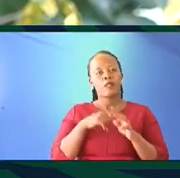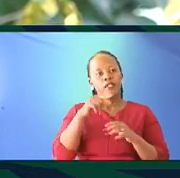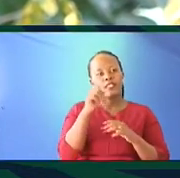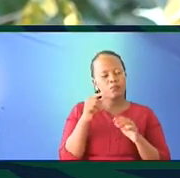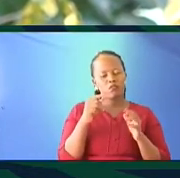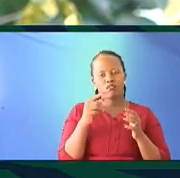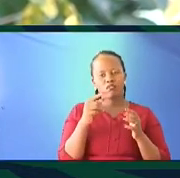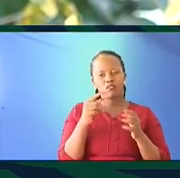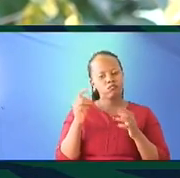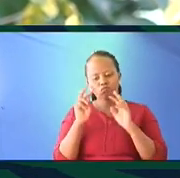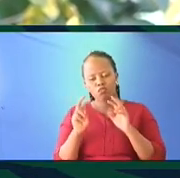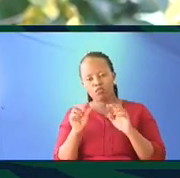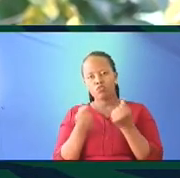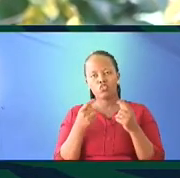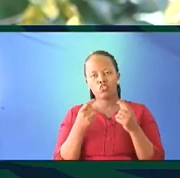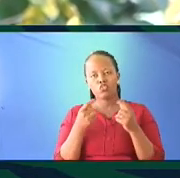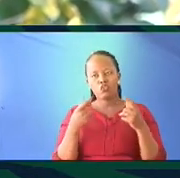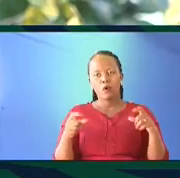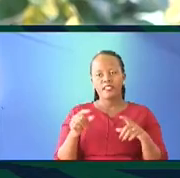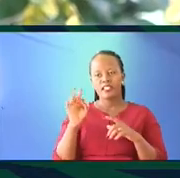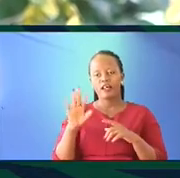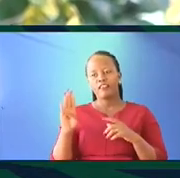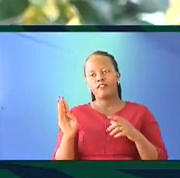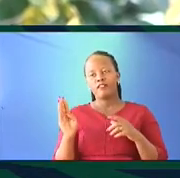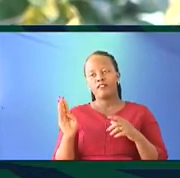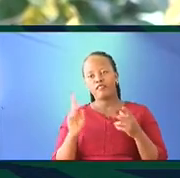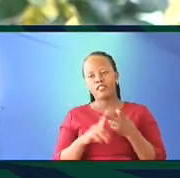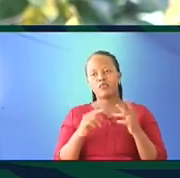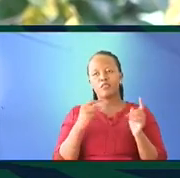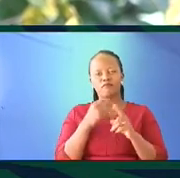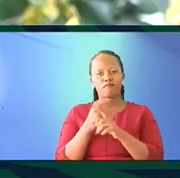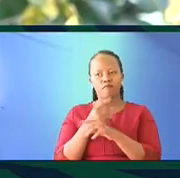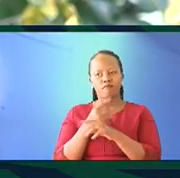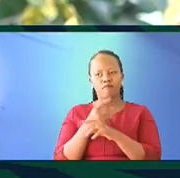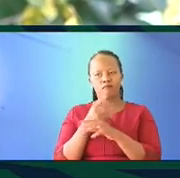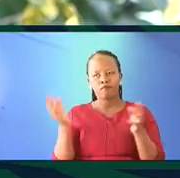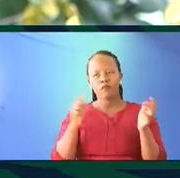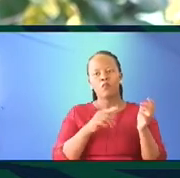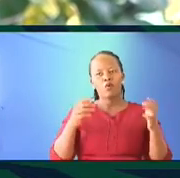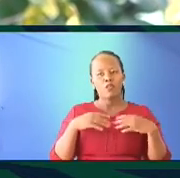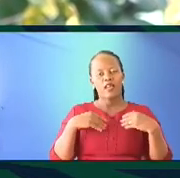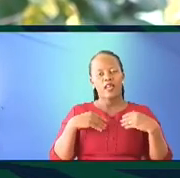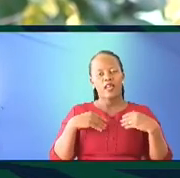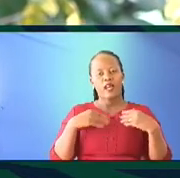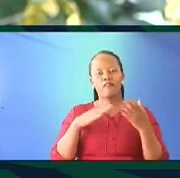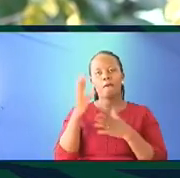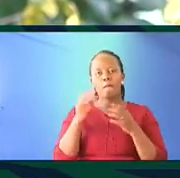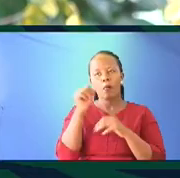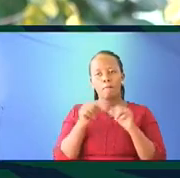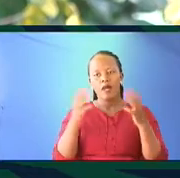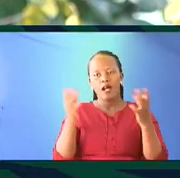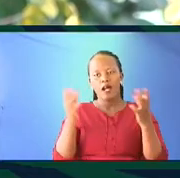go to social media platforms, you know, Facebook, LinkedIn, and so on and so forth, there is a proliferation of